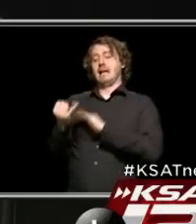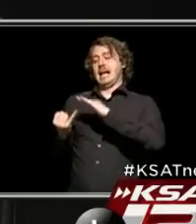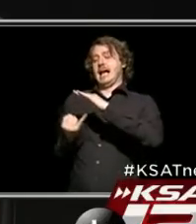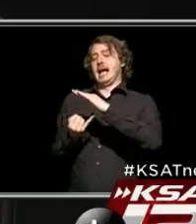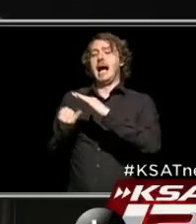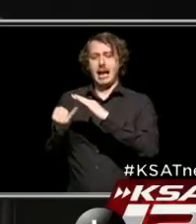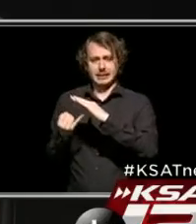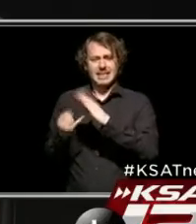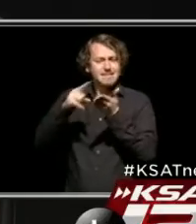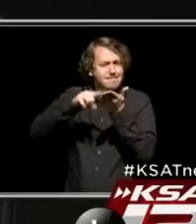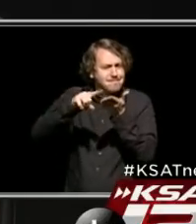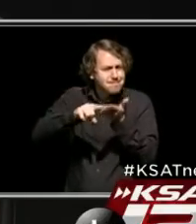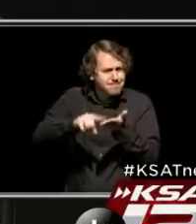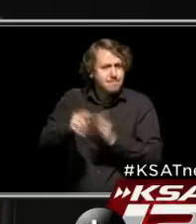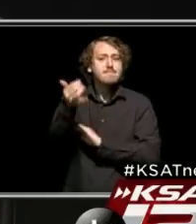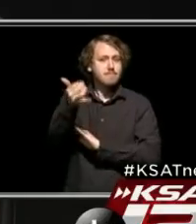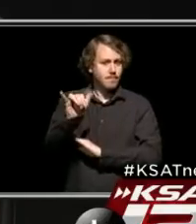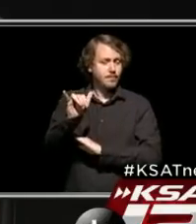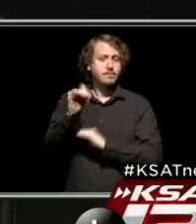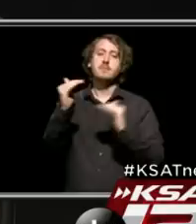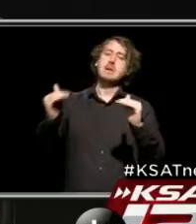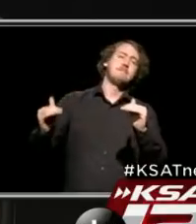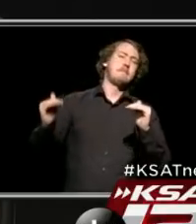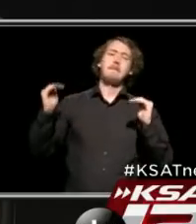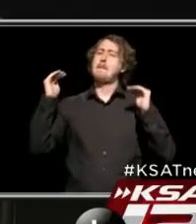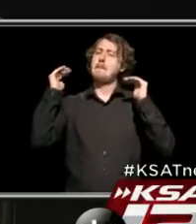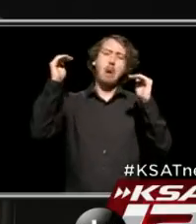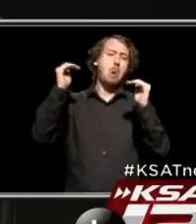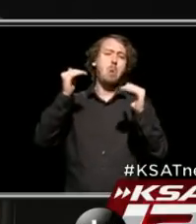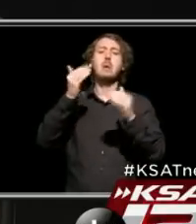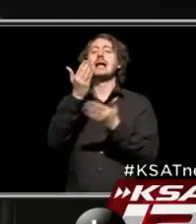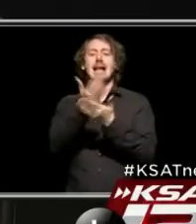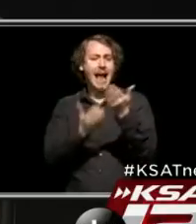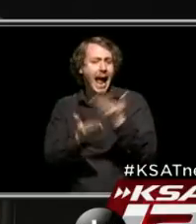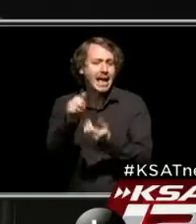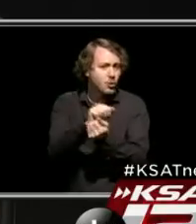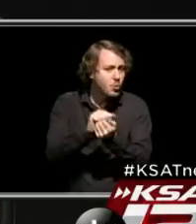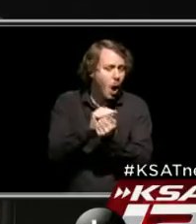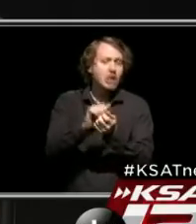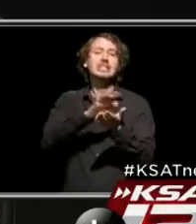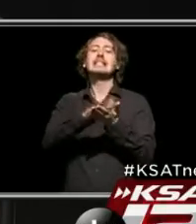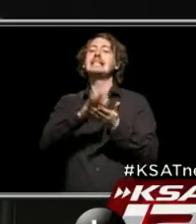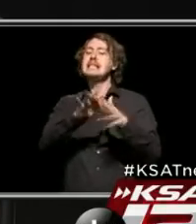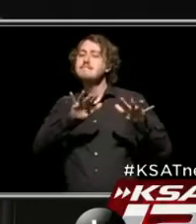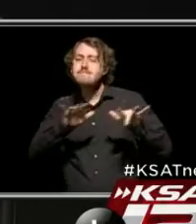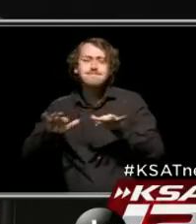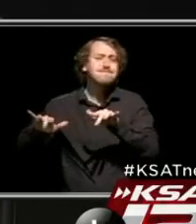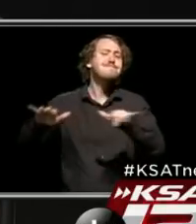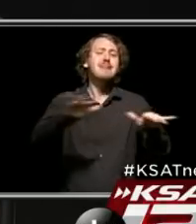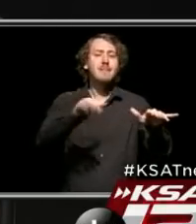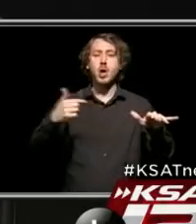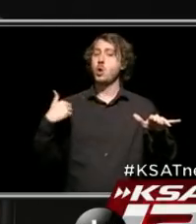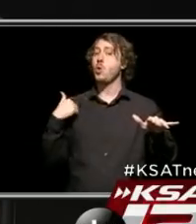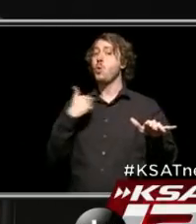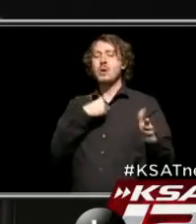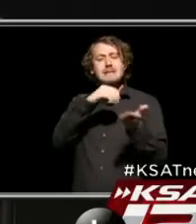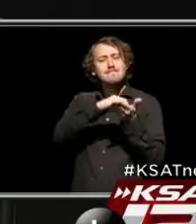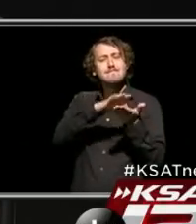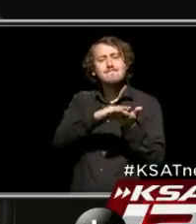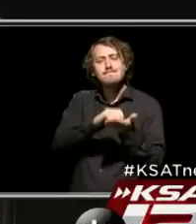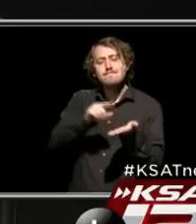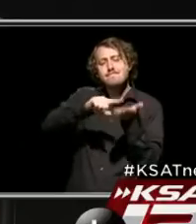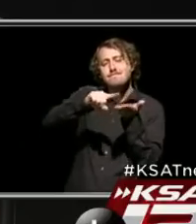We've increased hygiene, sanitation efforts. We're consistently contact tracking investigations